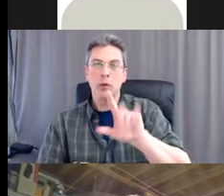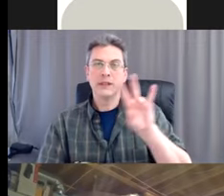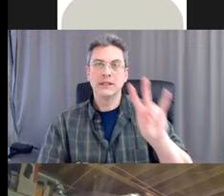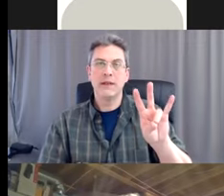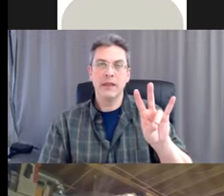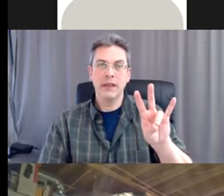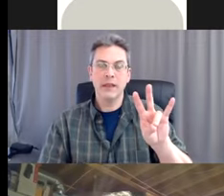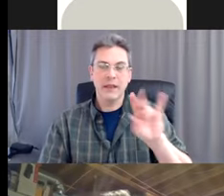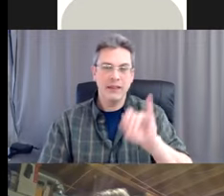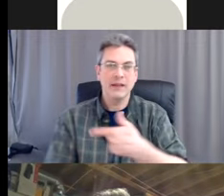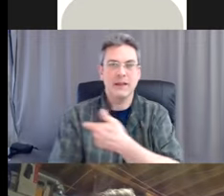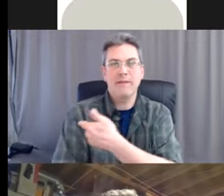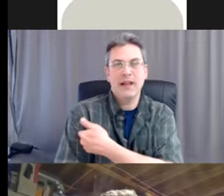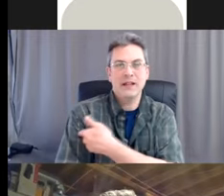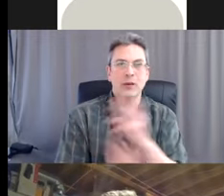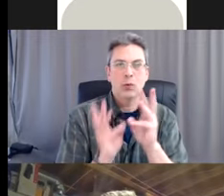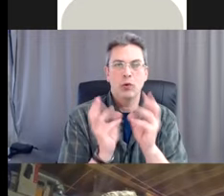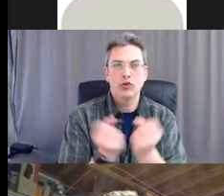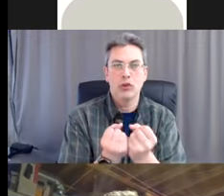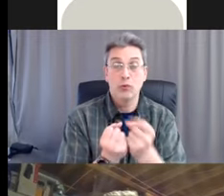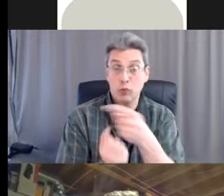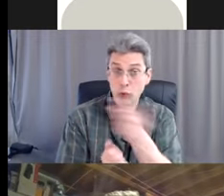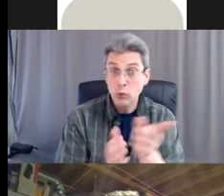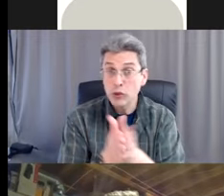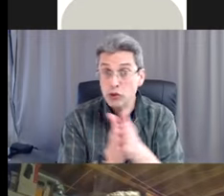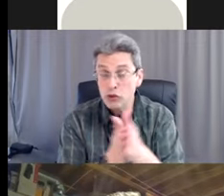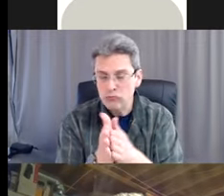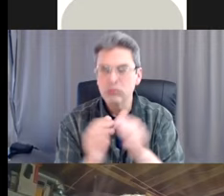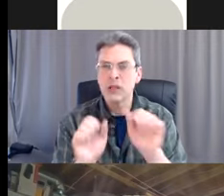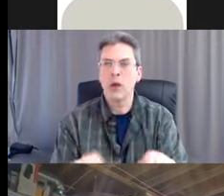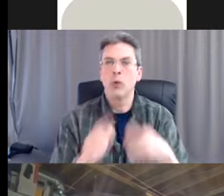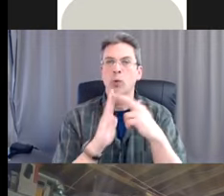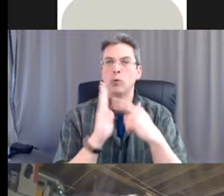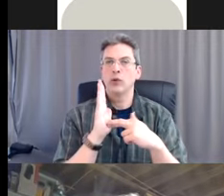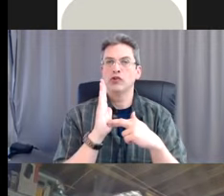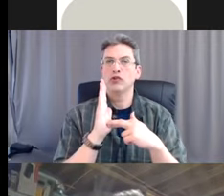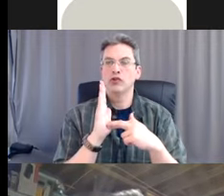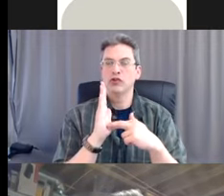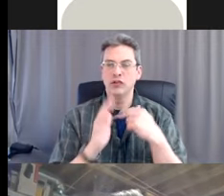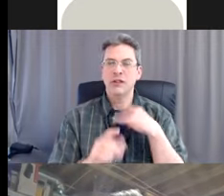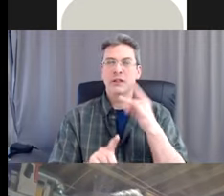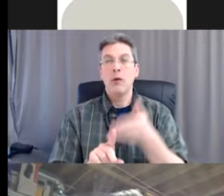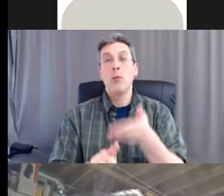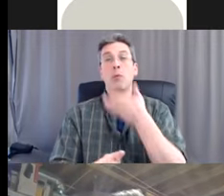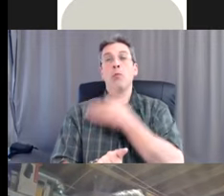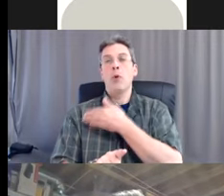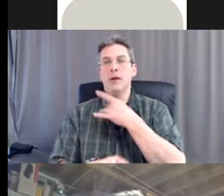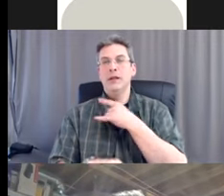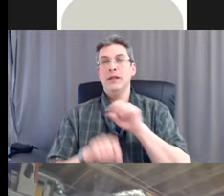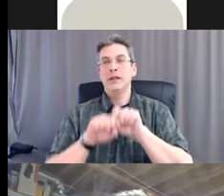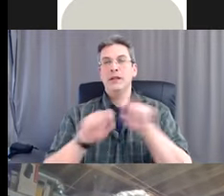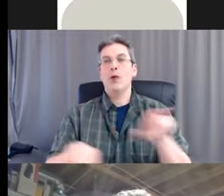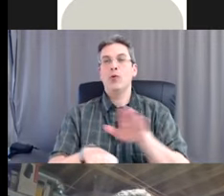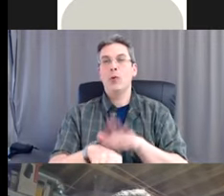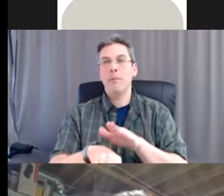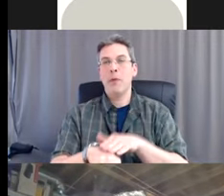for you to register if you're interested. I sent it out in the previous reminder email, but I'll send it out again